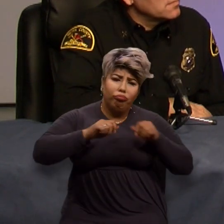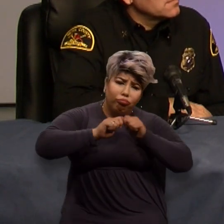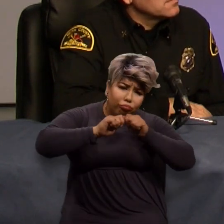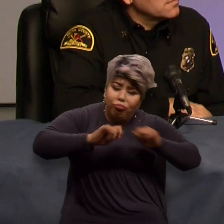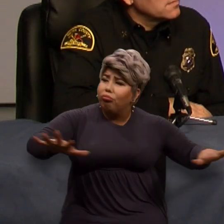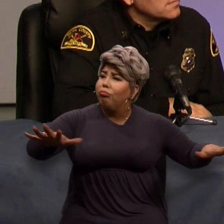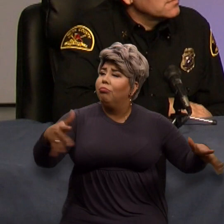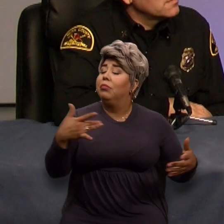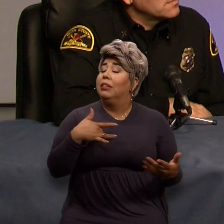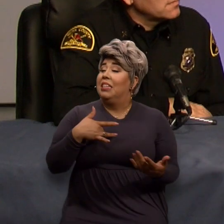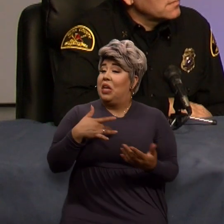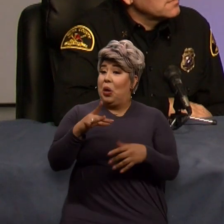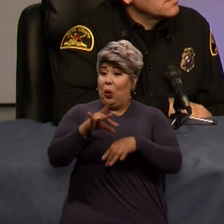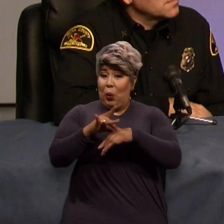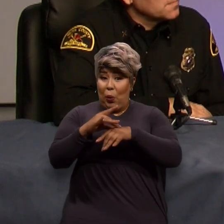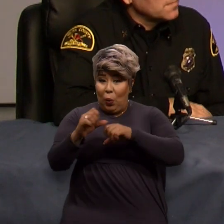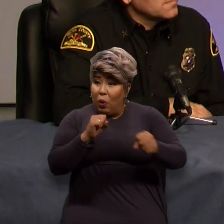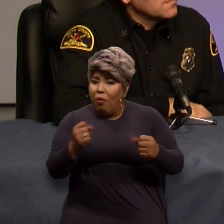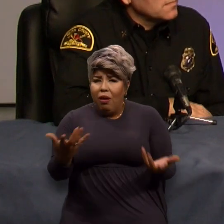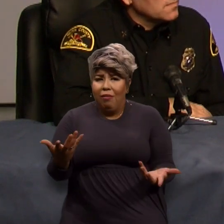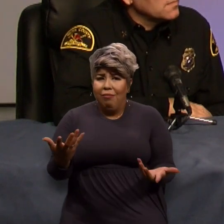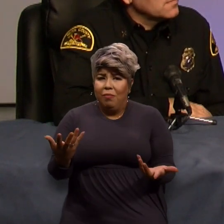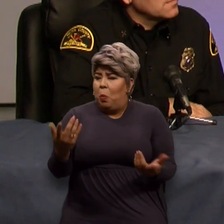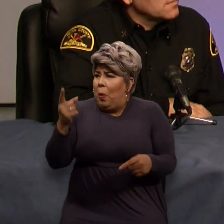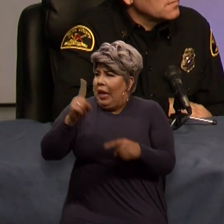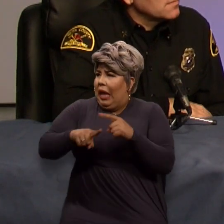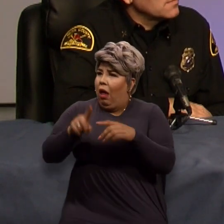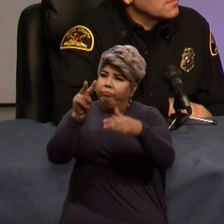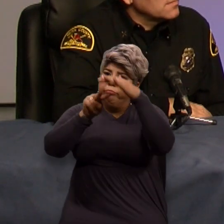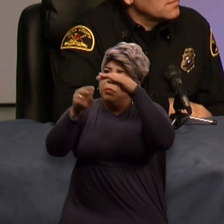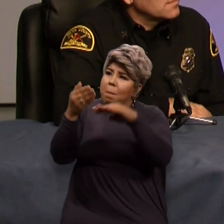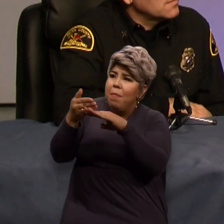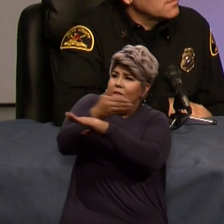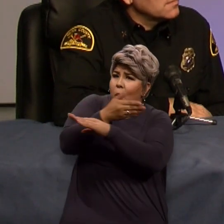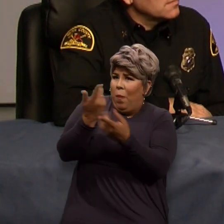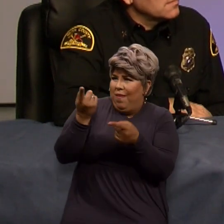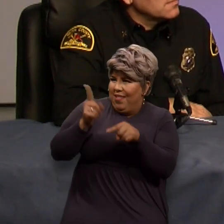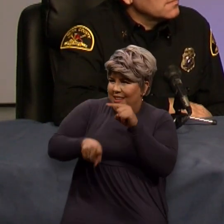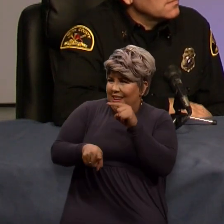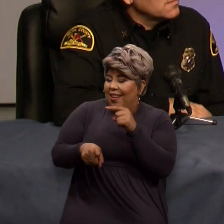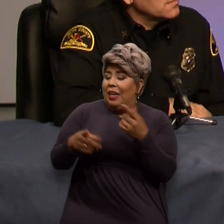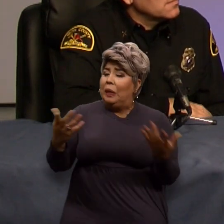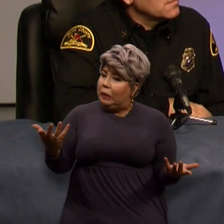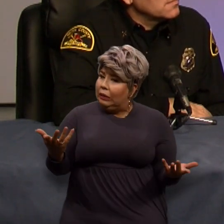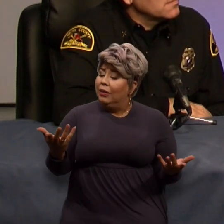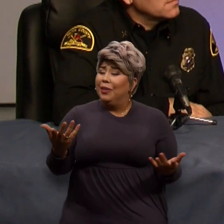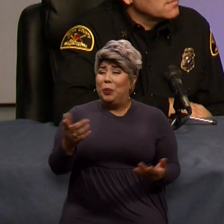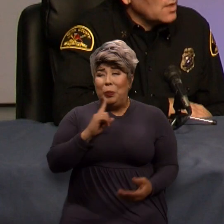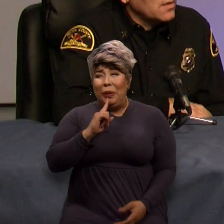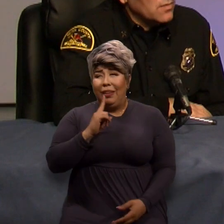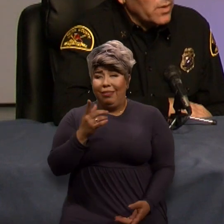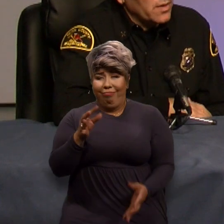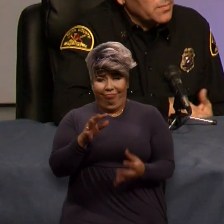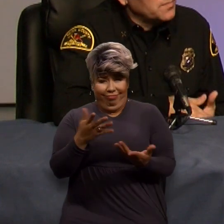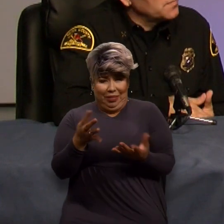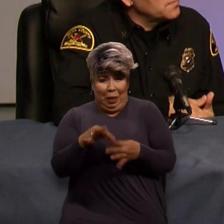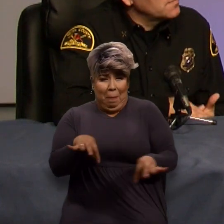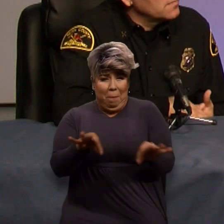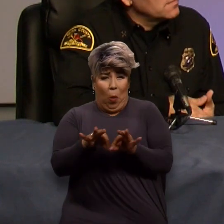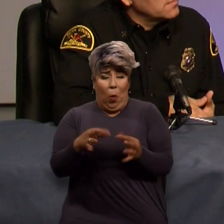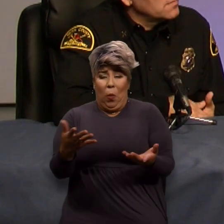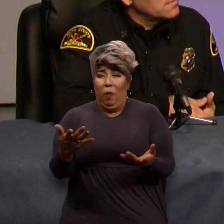those things cannot be forecast days in advance necessarily. So again, for all of us, it is a good reminder that